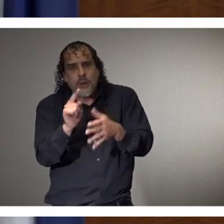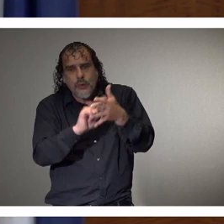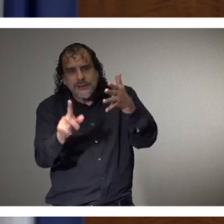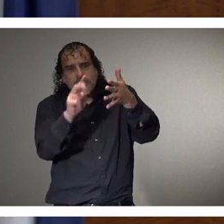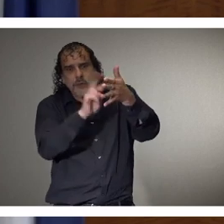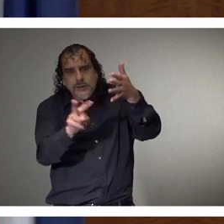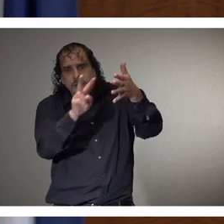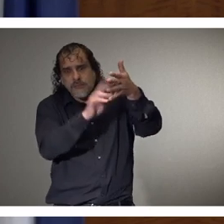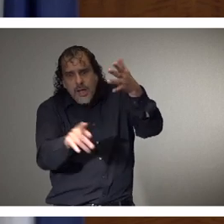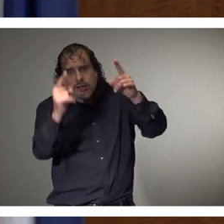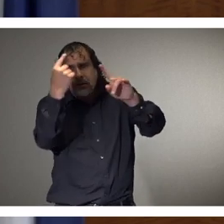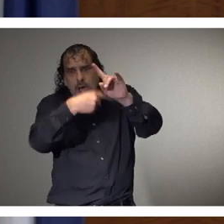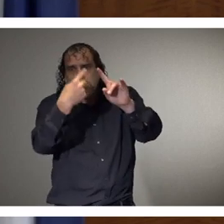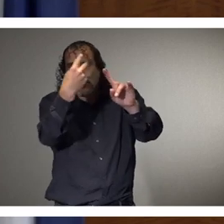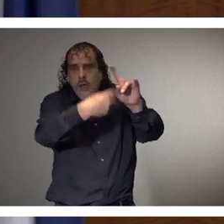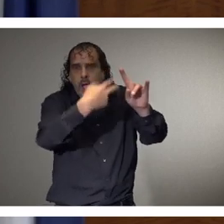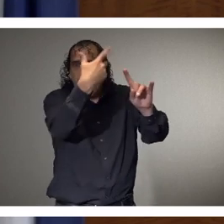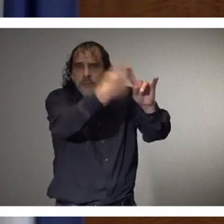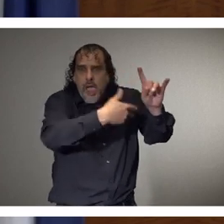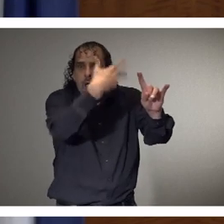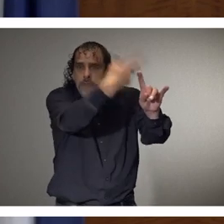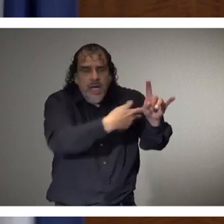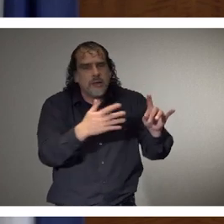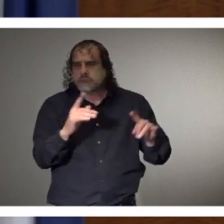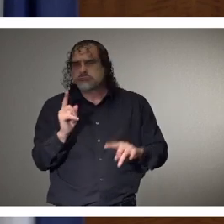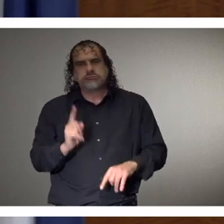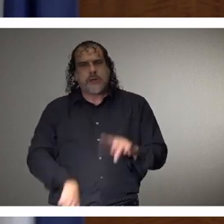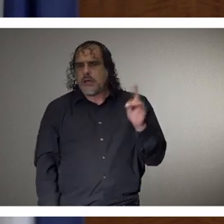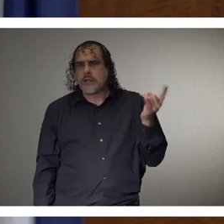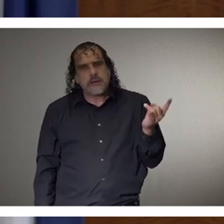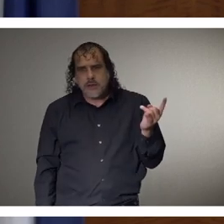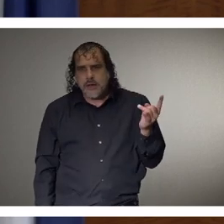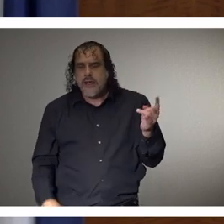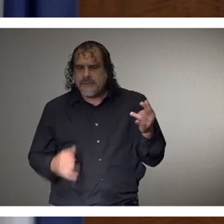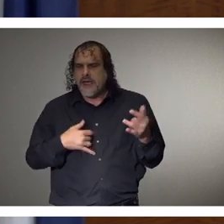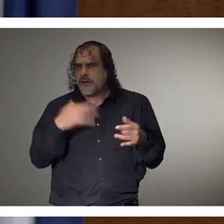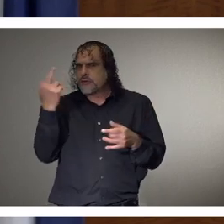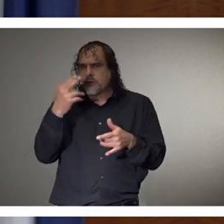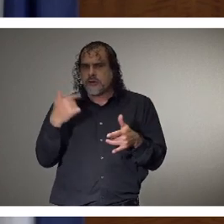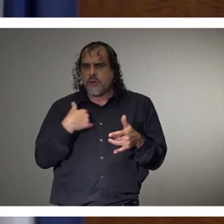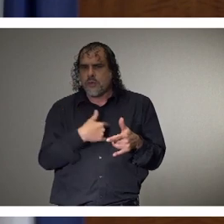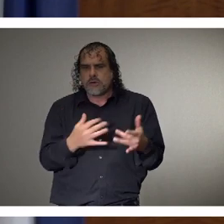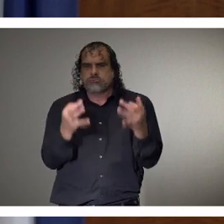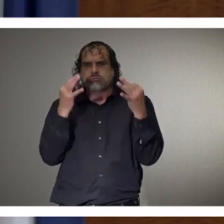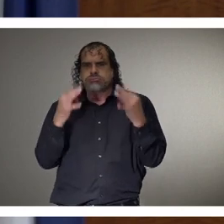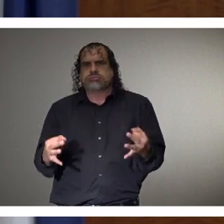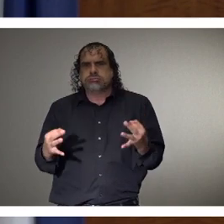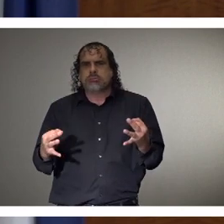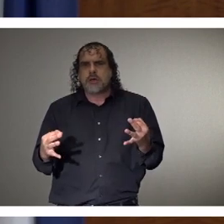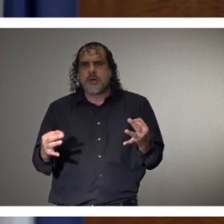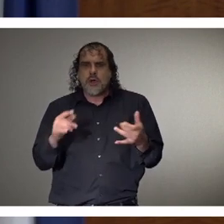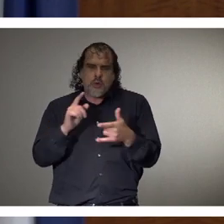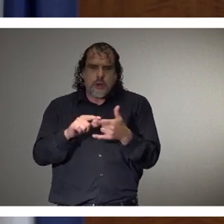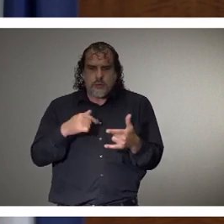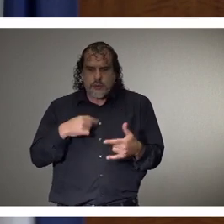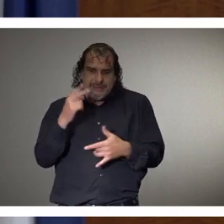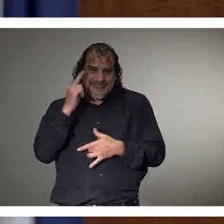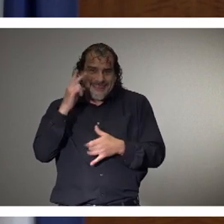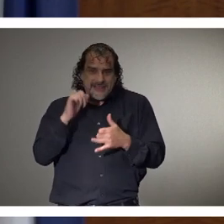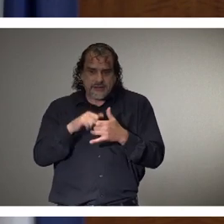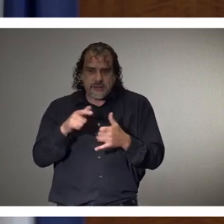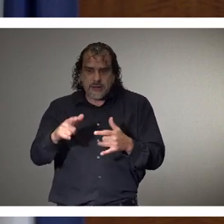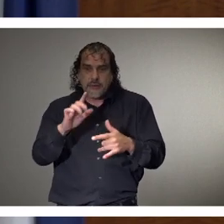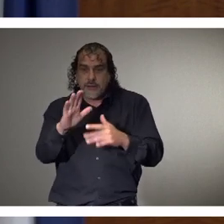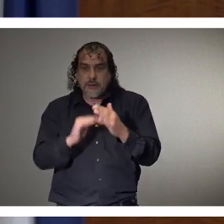weeks and months and months on end. It's the reason that we made the decision as we were going into what we believe would potentially